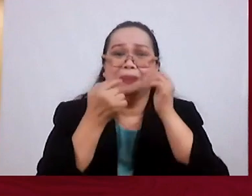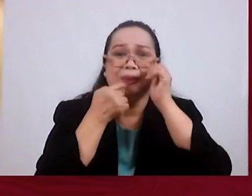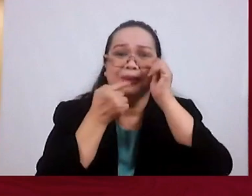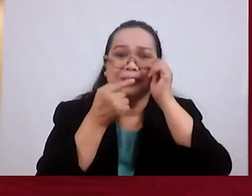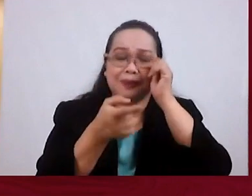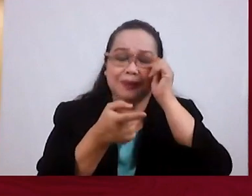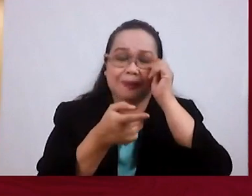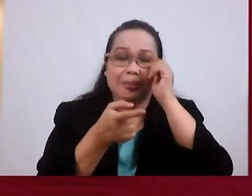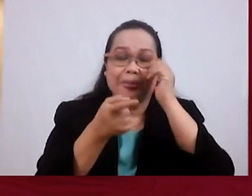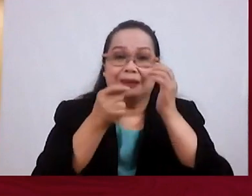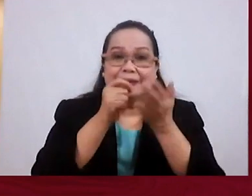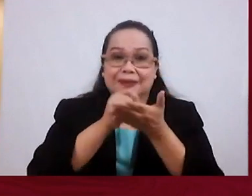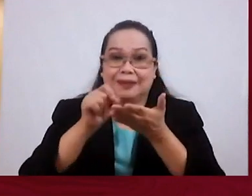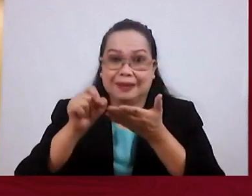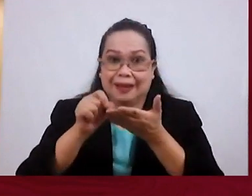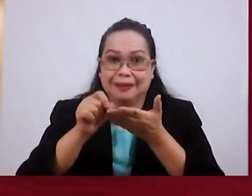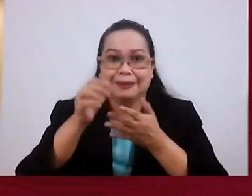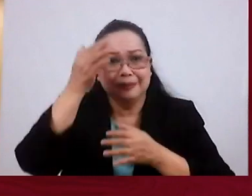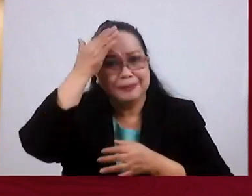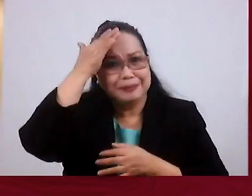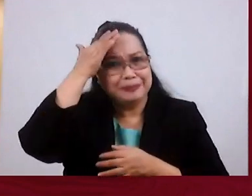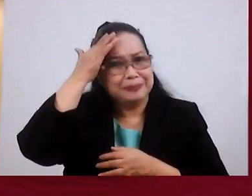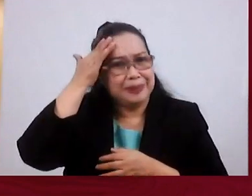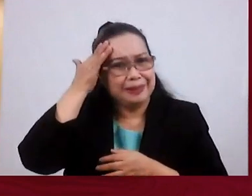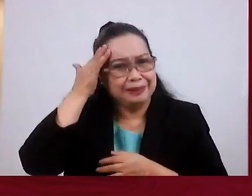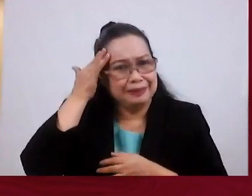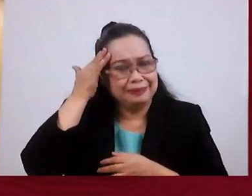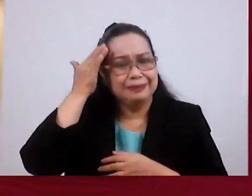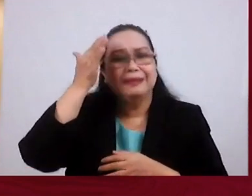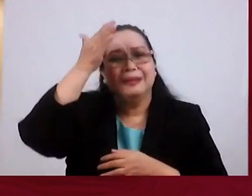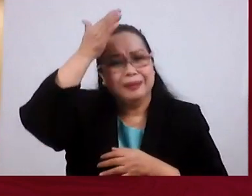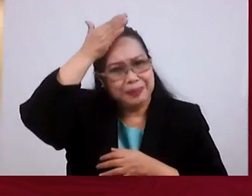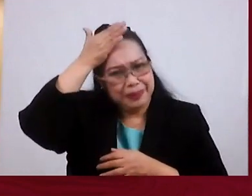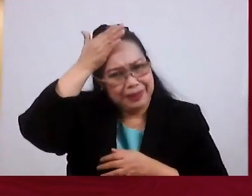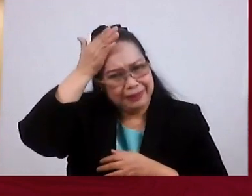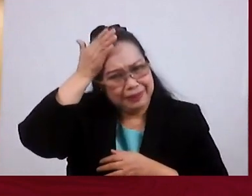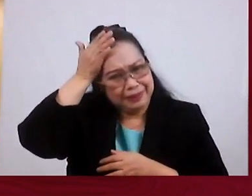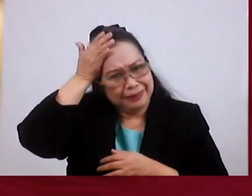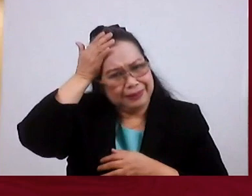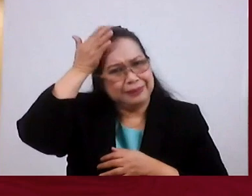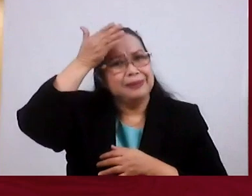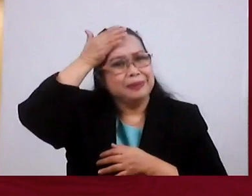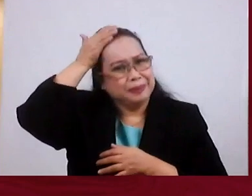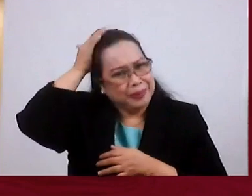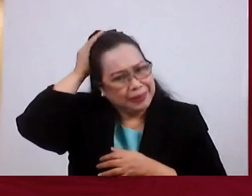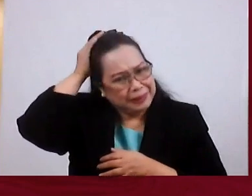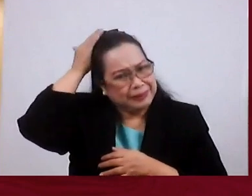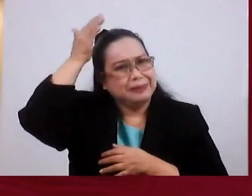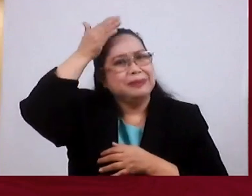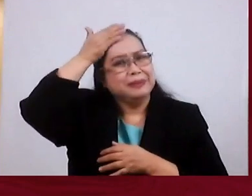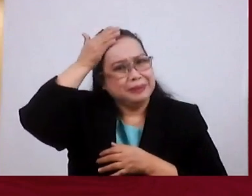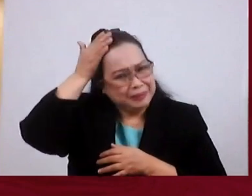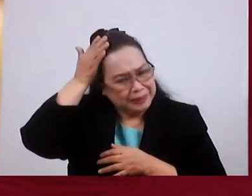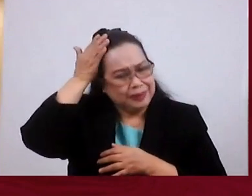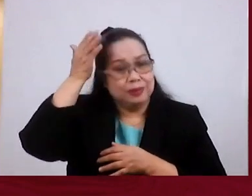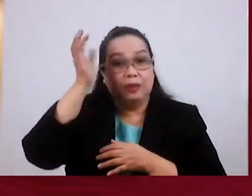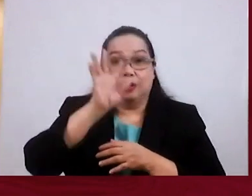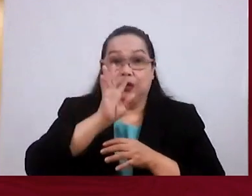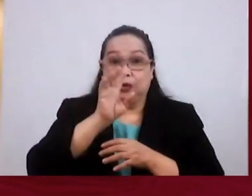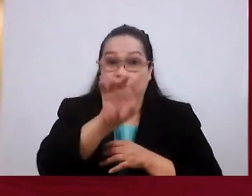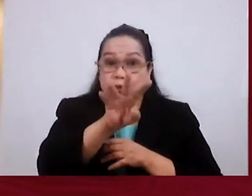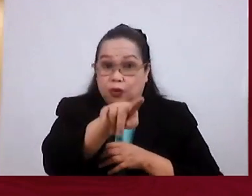The writer Is pleading With those Who have left Or are tempted To leave The Christian faith